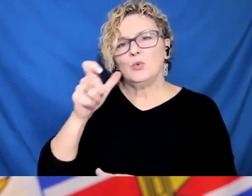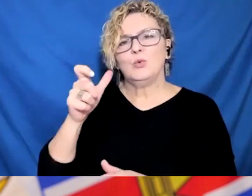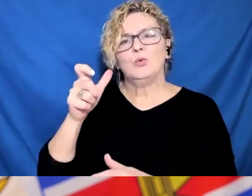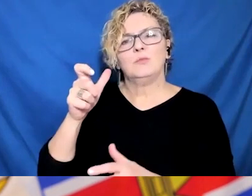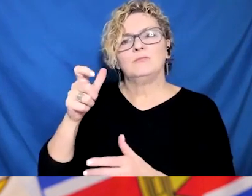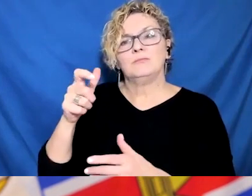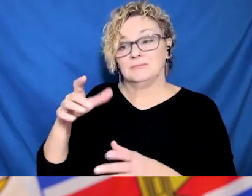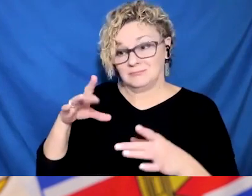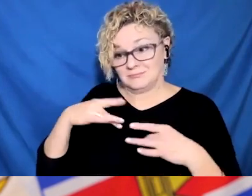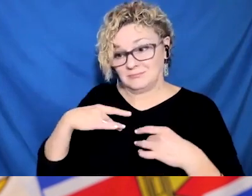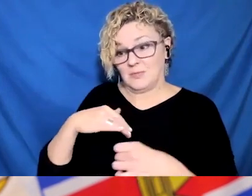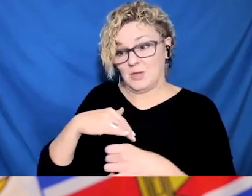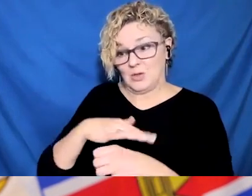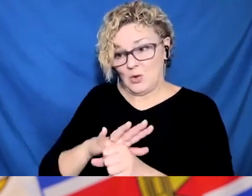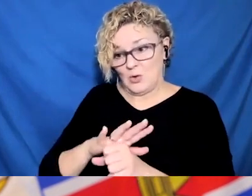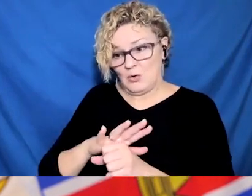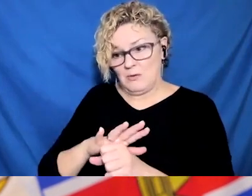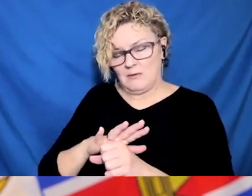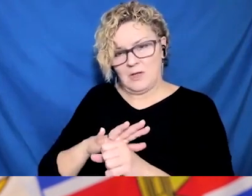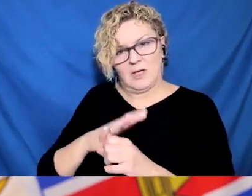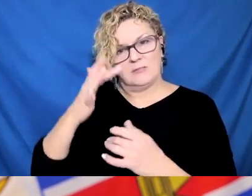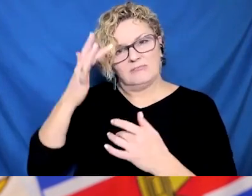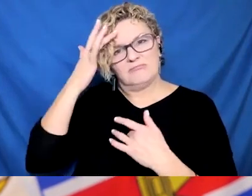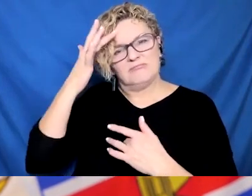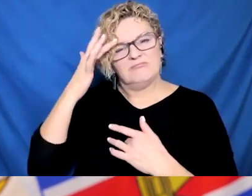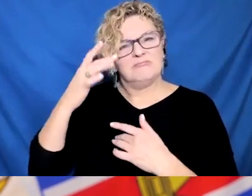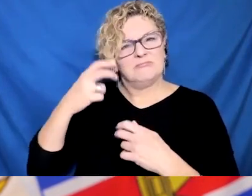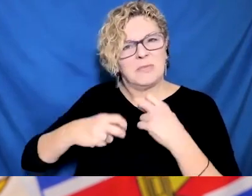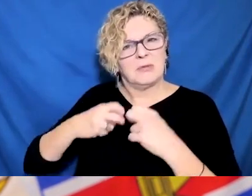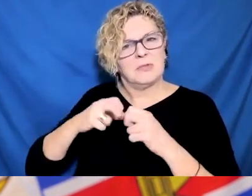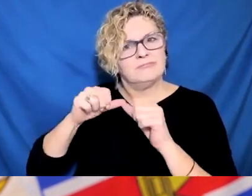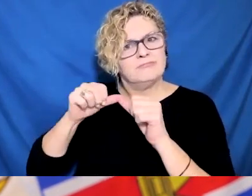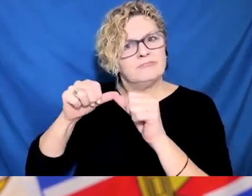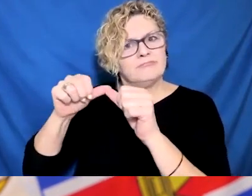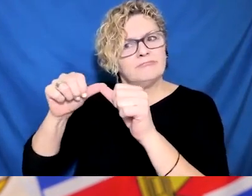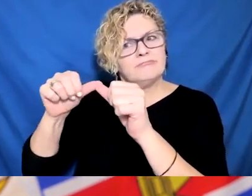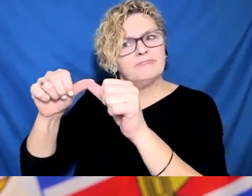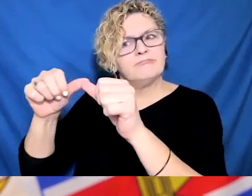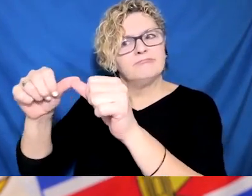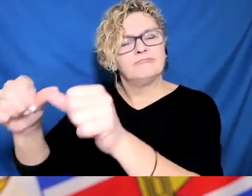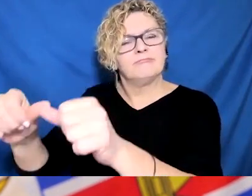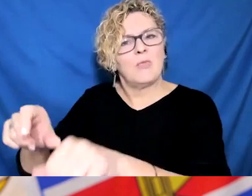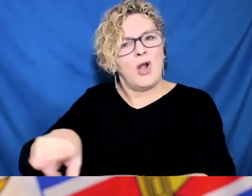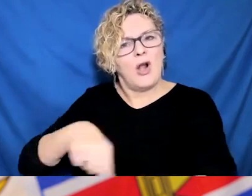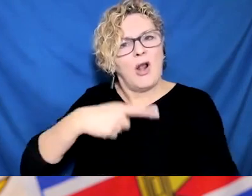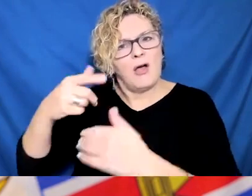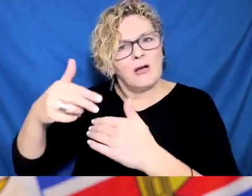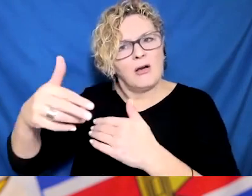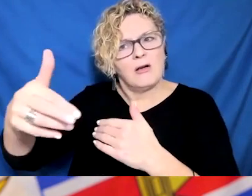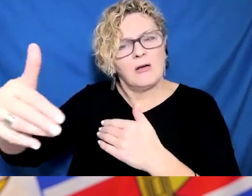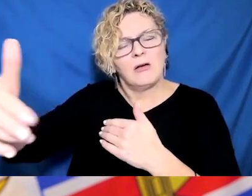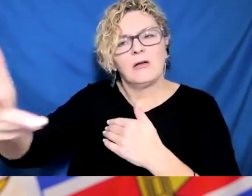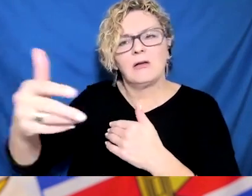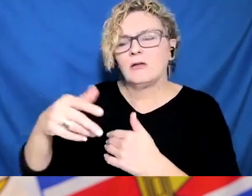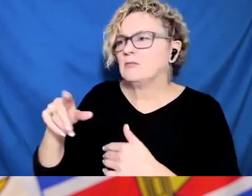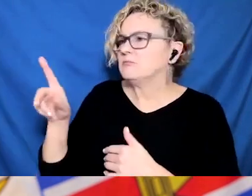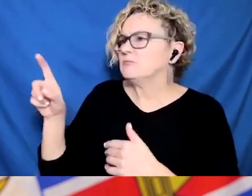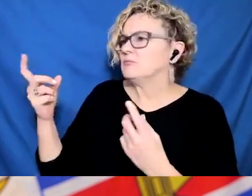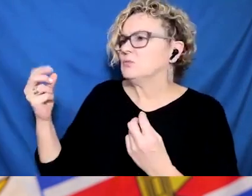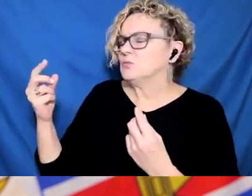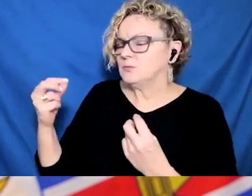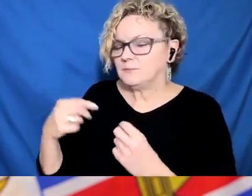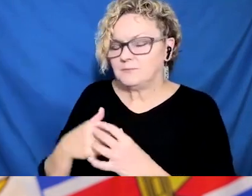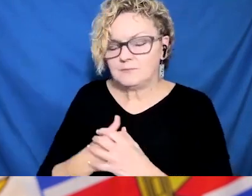when they run out of rapid tests for those essential visitors? Yeah. So as we mentioned, and I